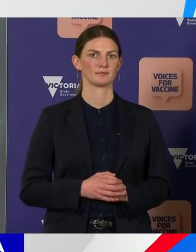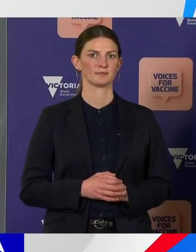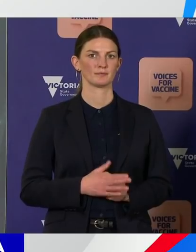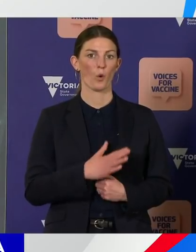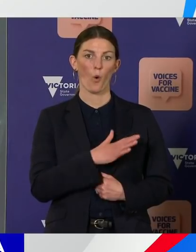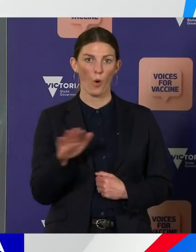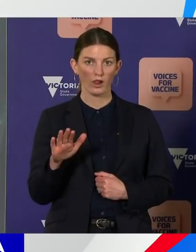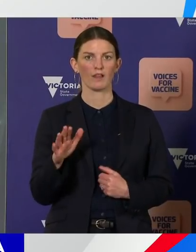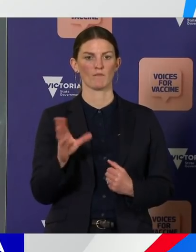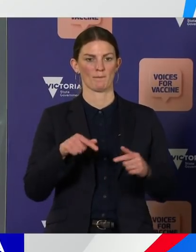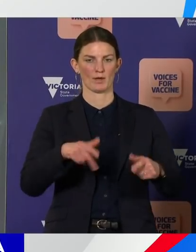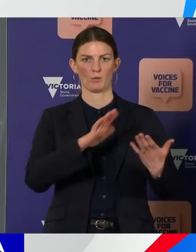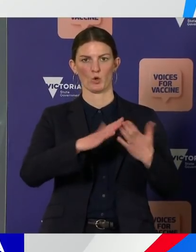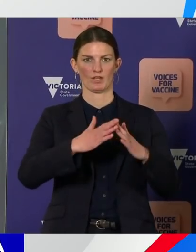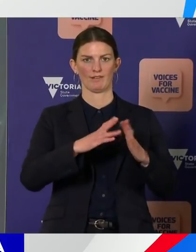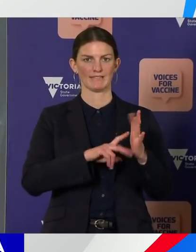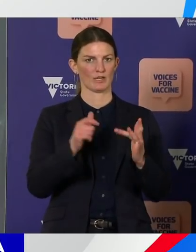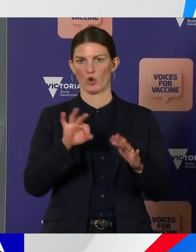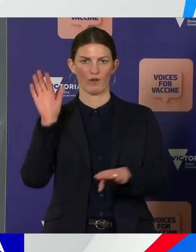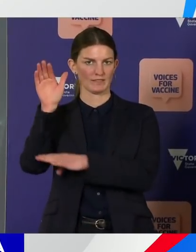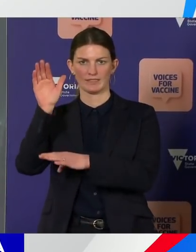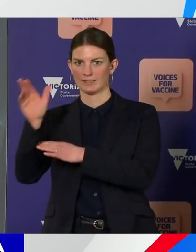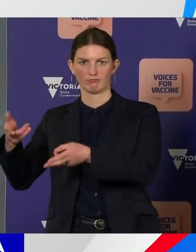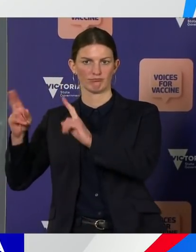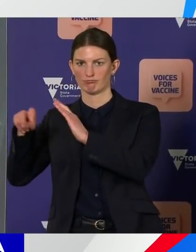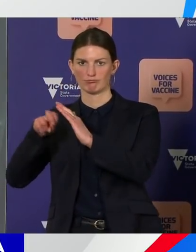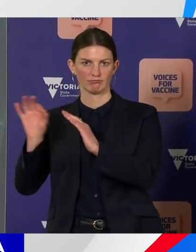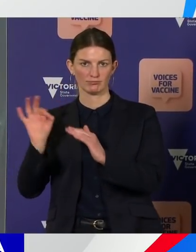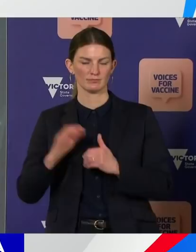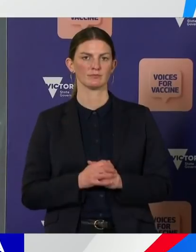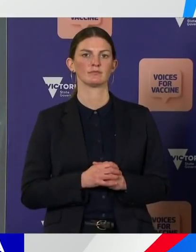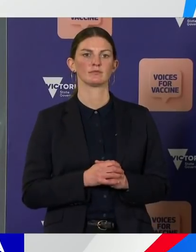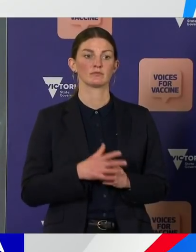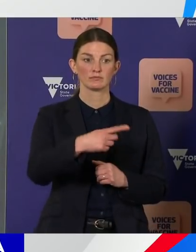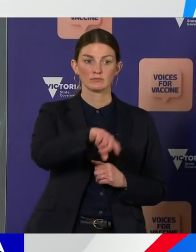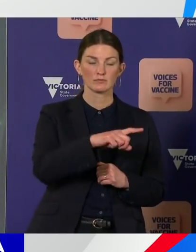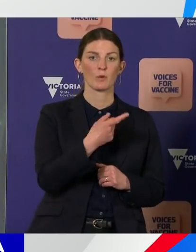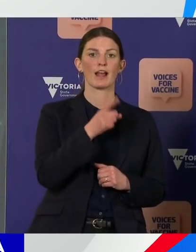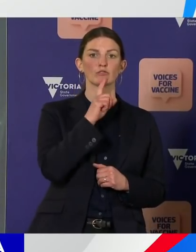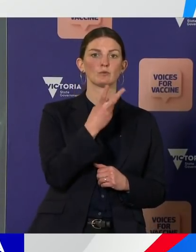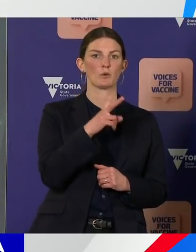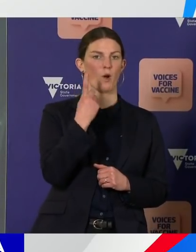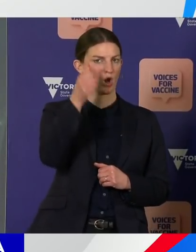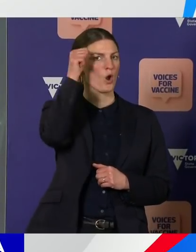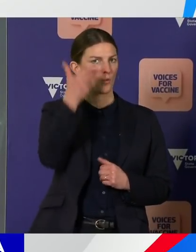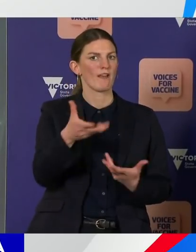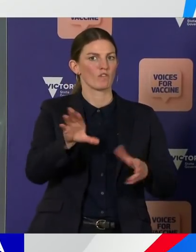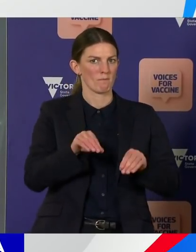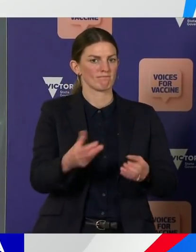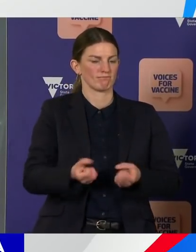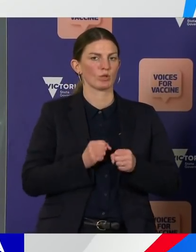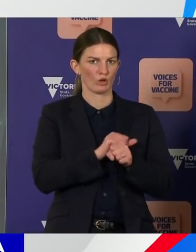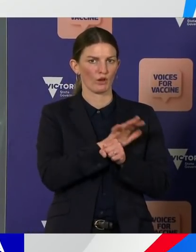acquired. Of those, 121 of the cases are linked to known outbreaks